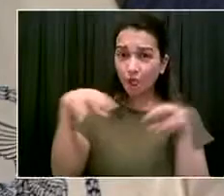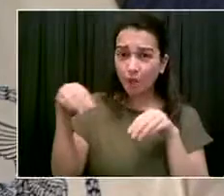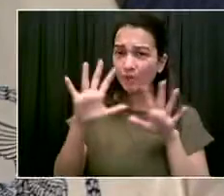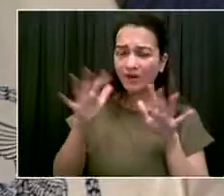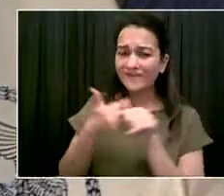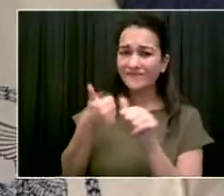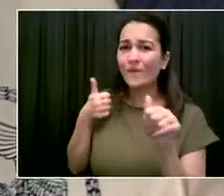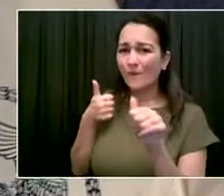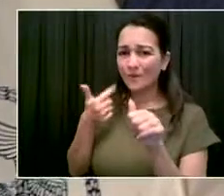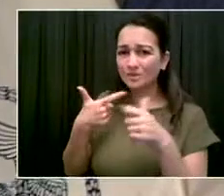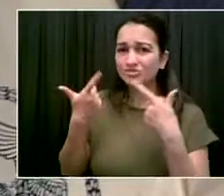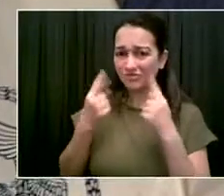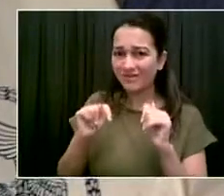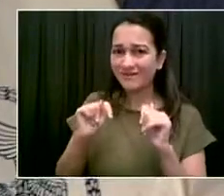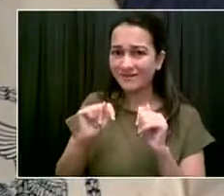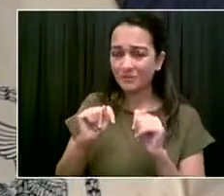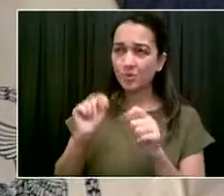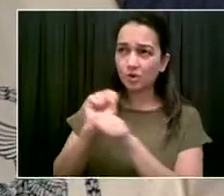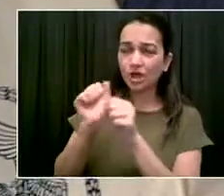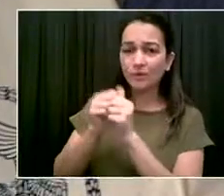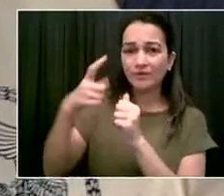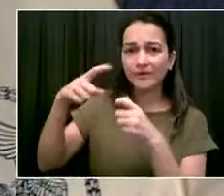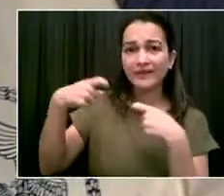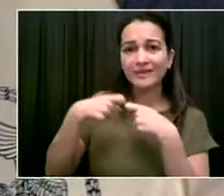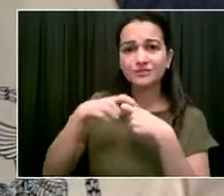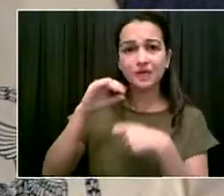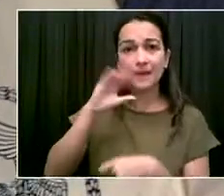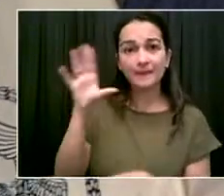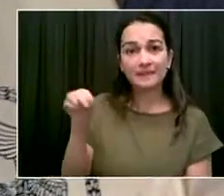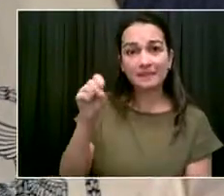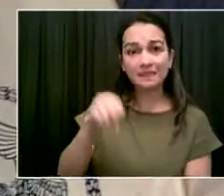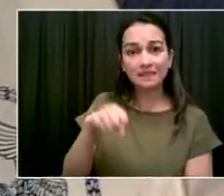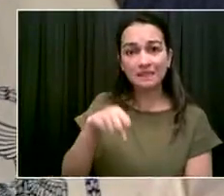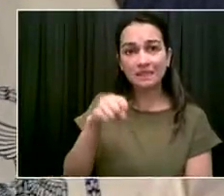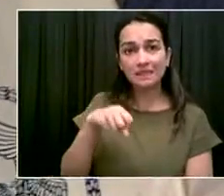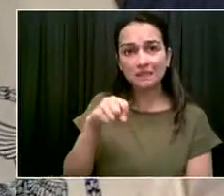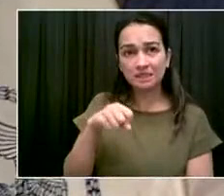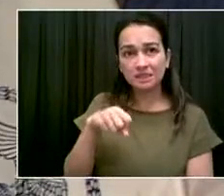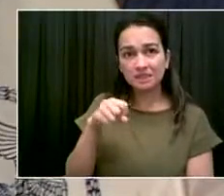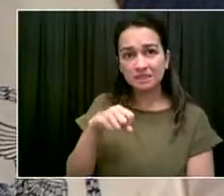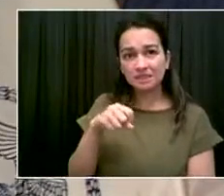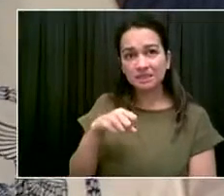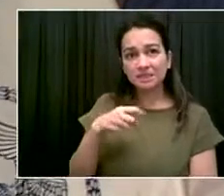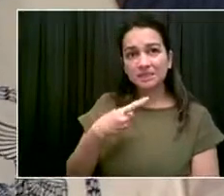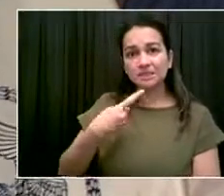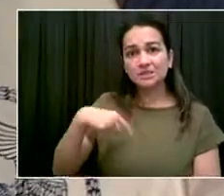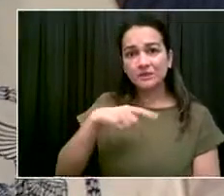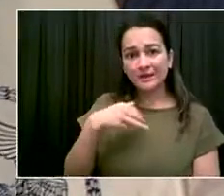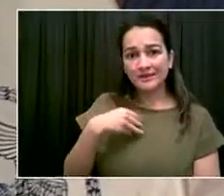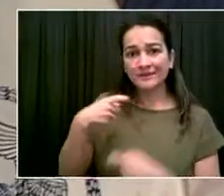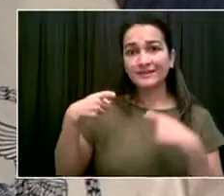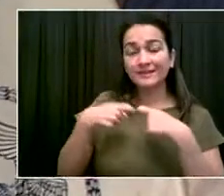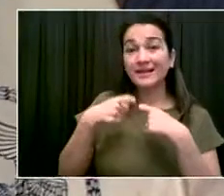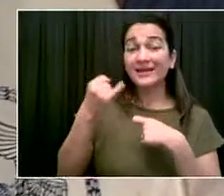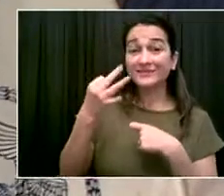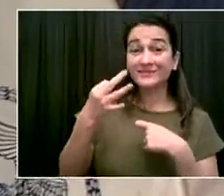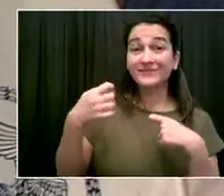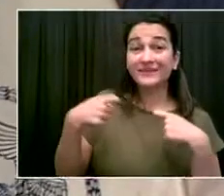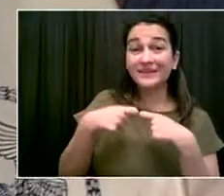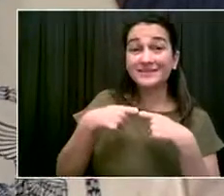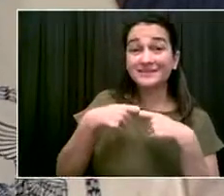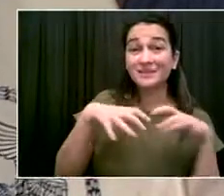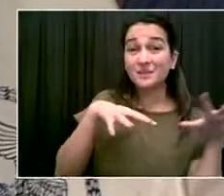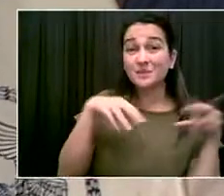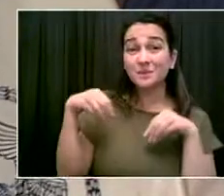that if, God forbid, we have any outages, they're addressed quickly. The big issue here is going to be wind and downed